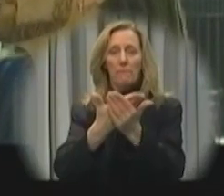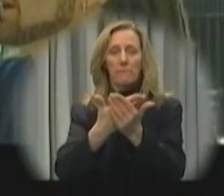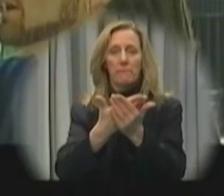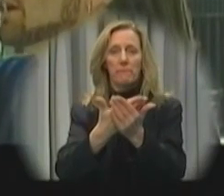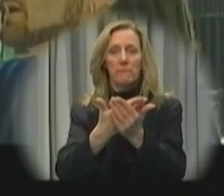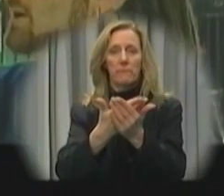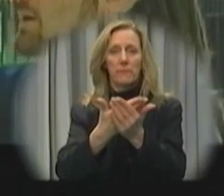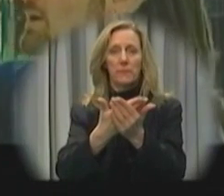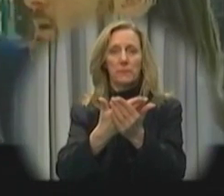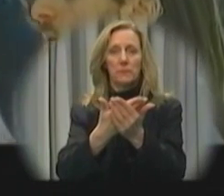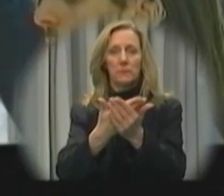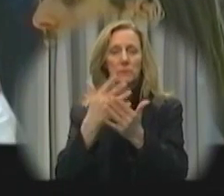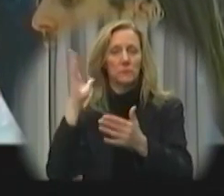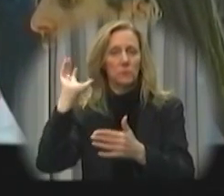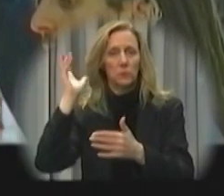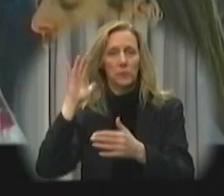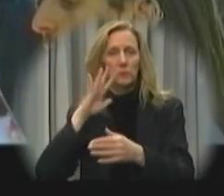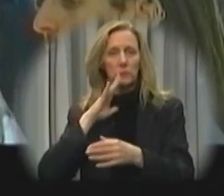arrive.